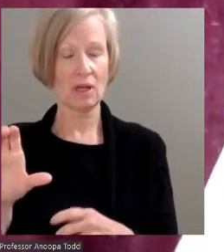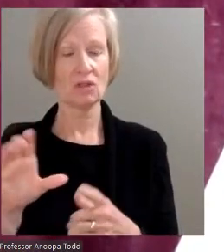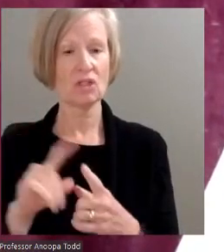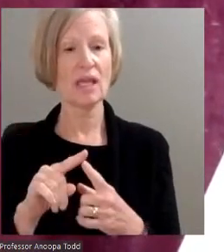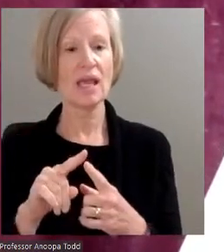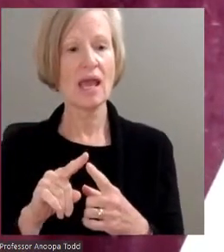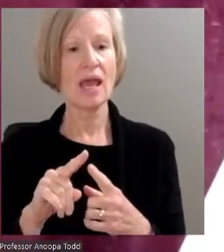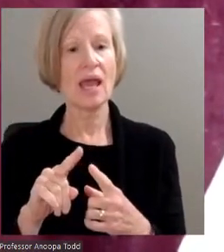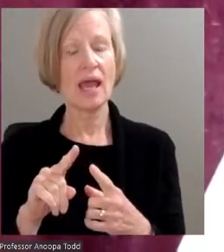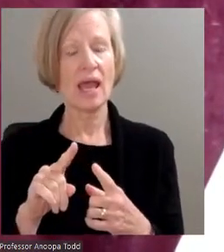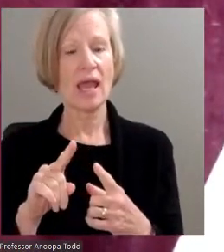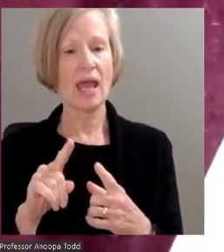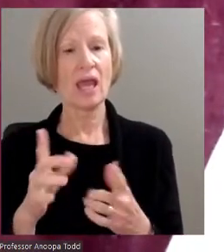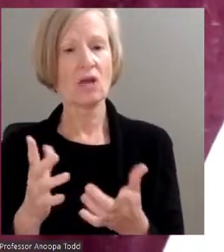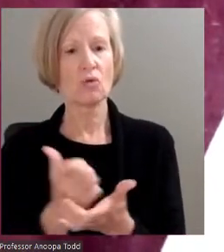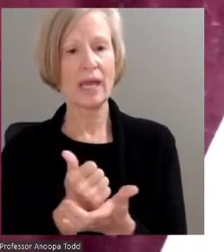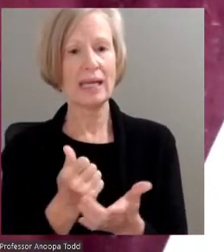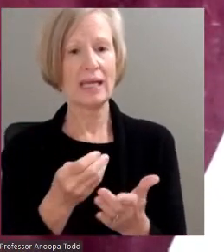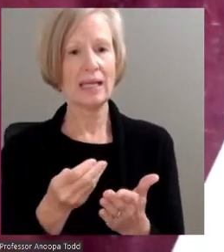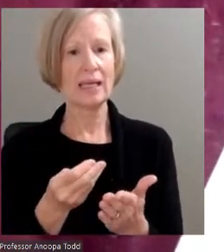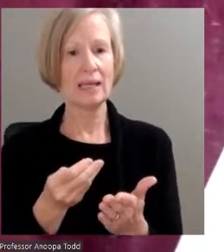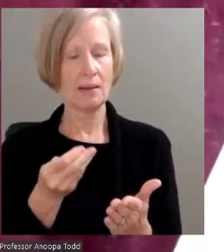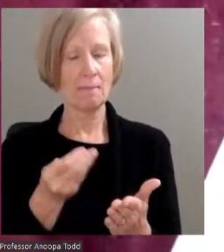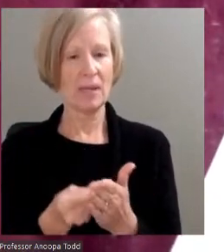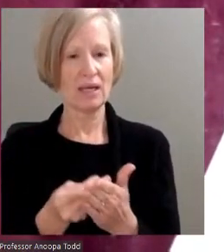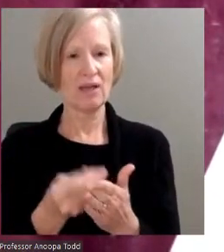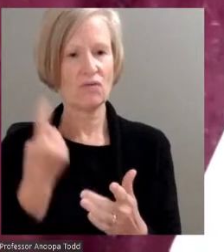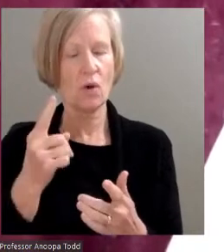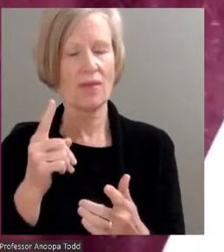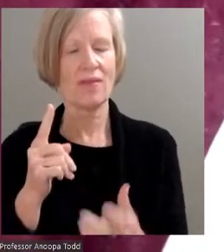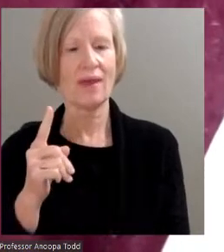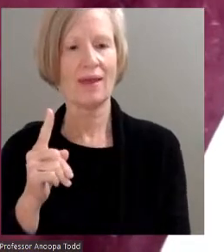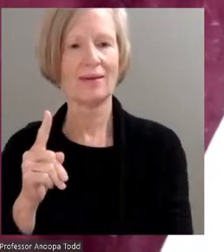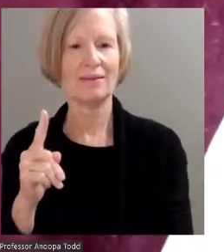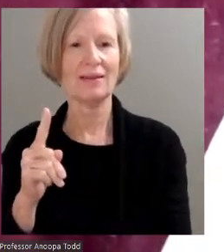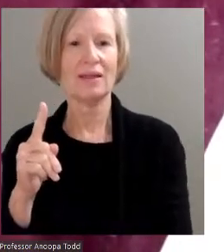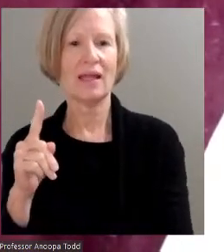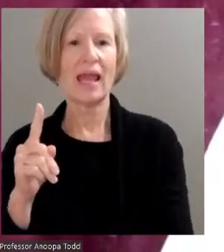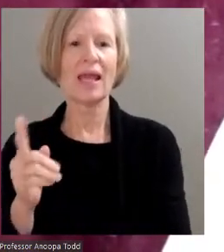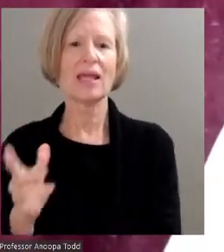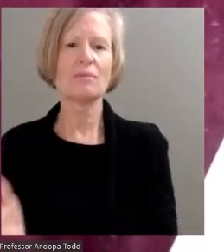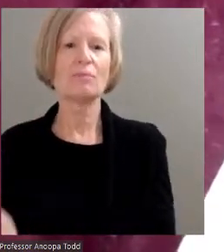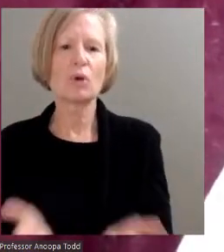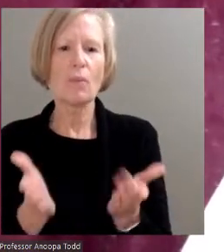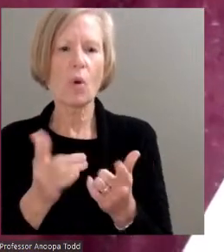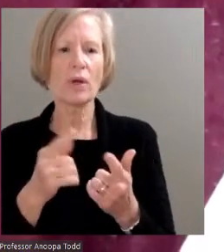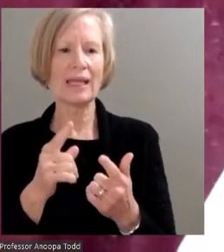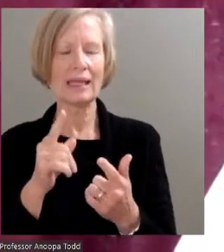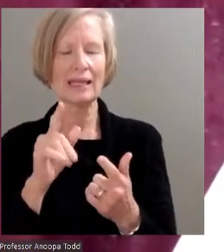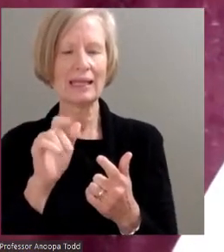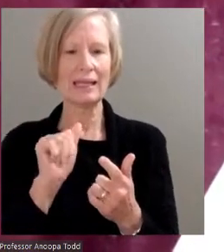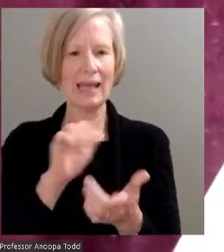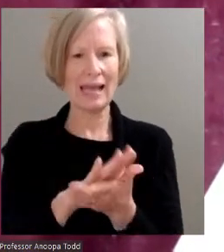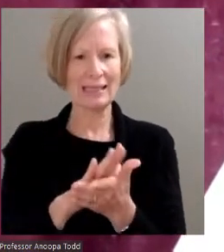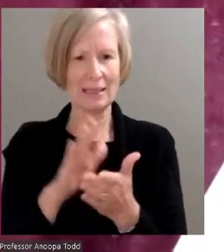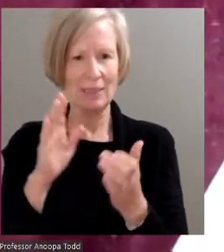funds for the benefit of the college while promoting academic excellence is important to me. I promise I will bring community-minded